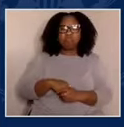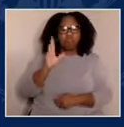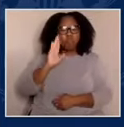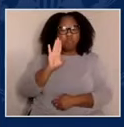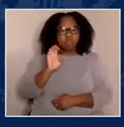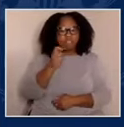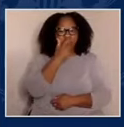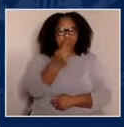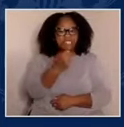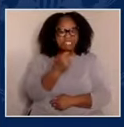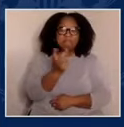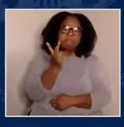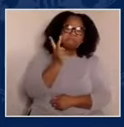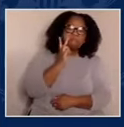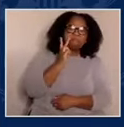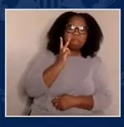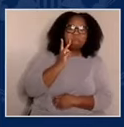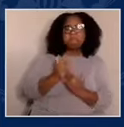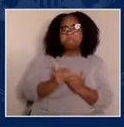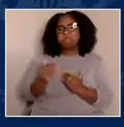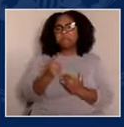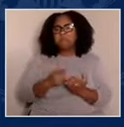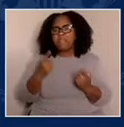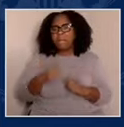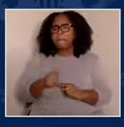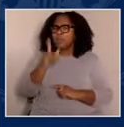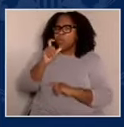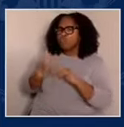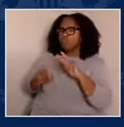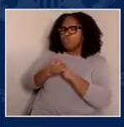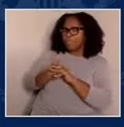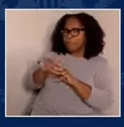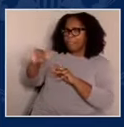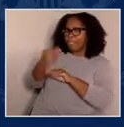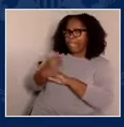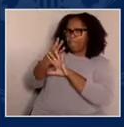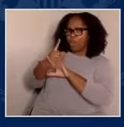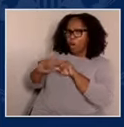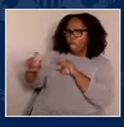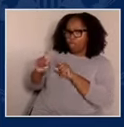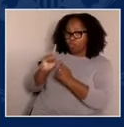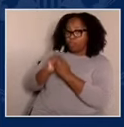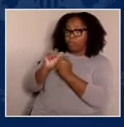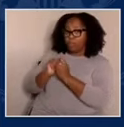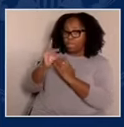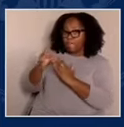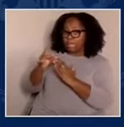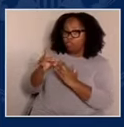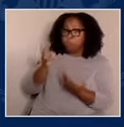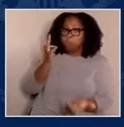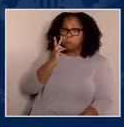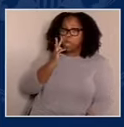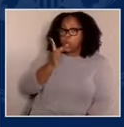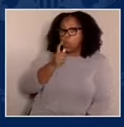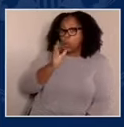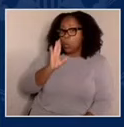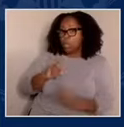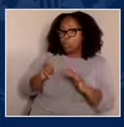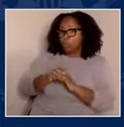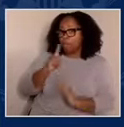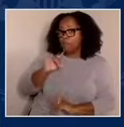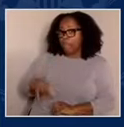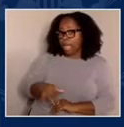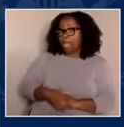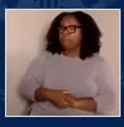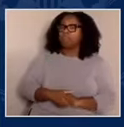in this call to meet with the leadership. And, but this is going to, we,